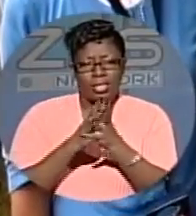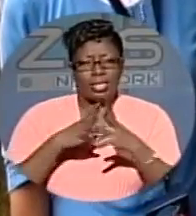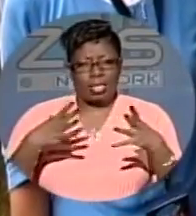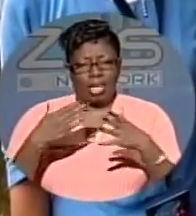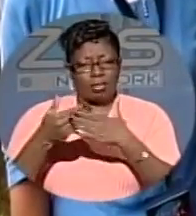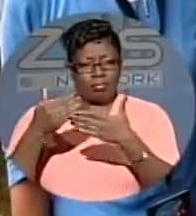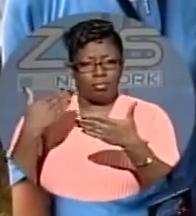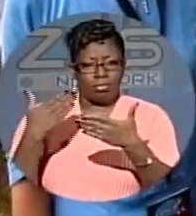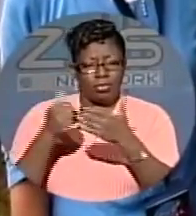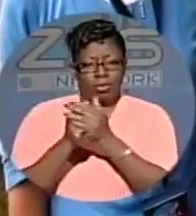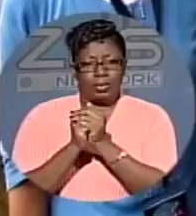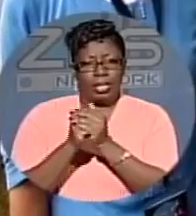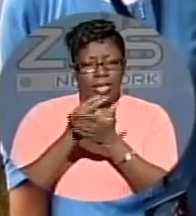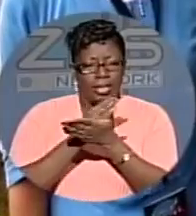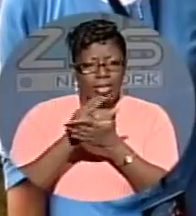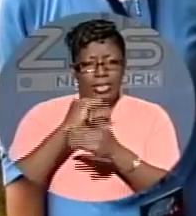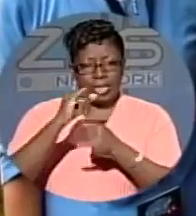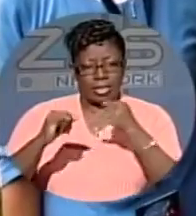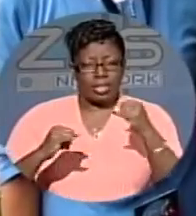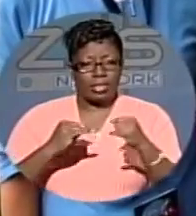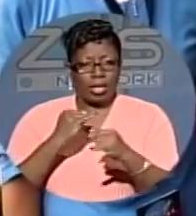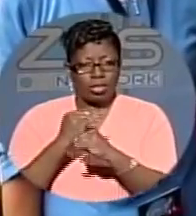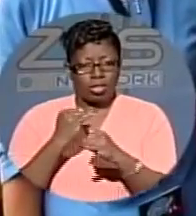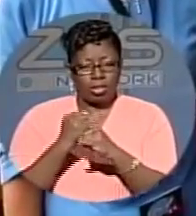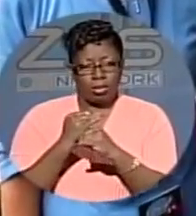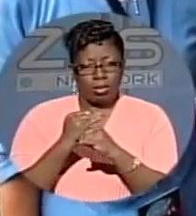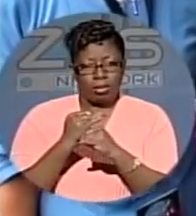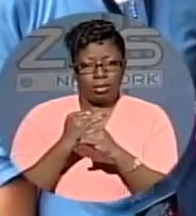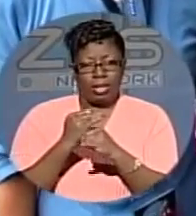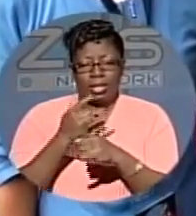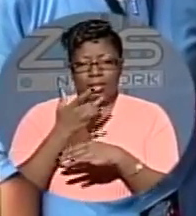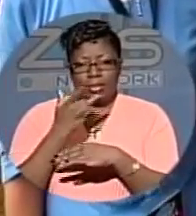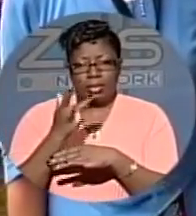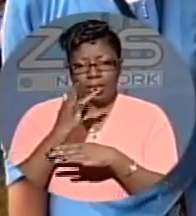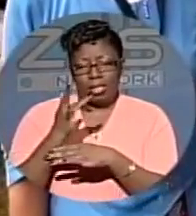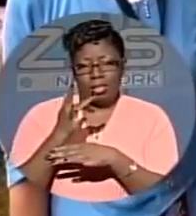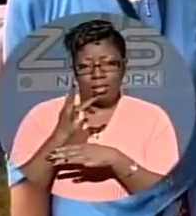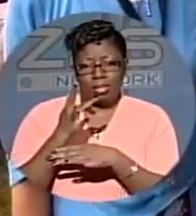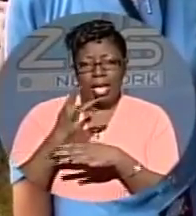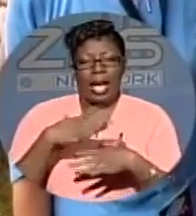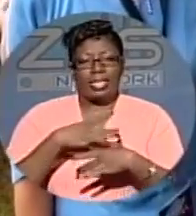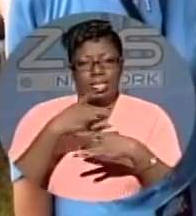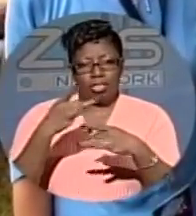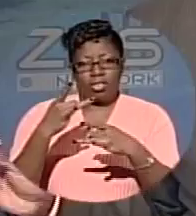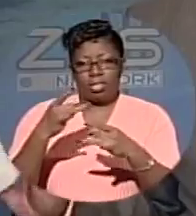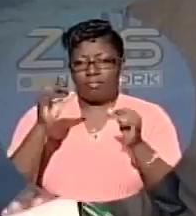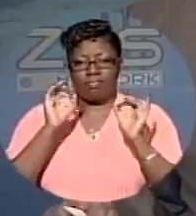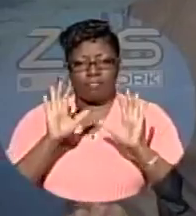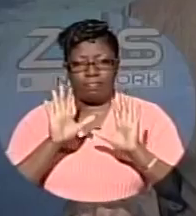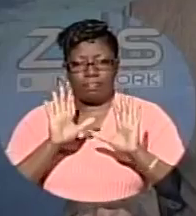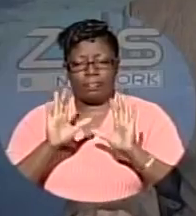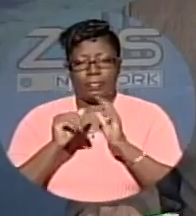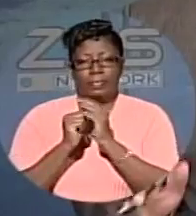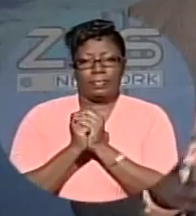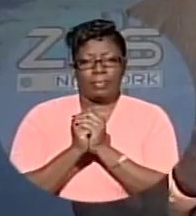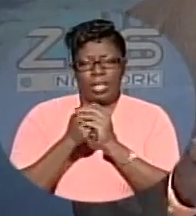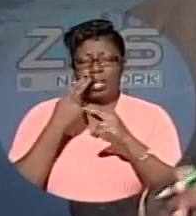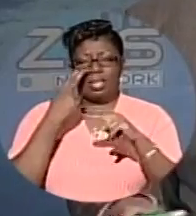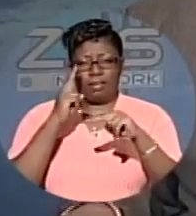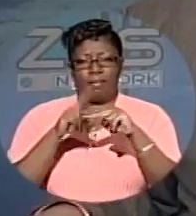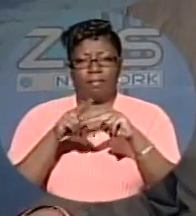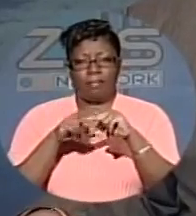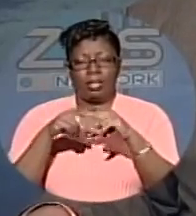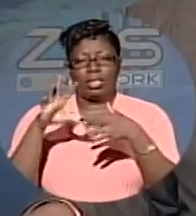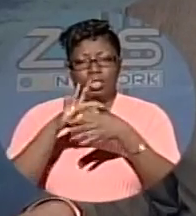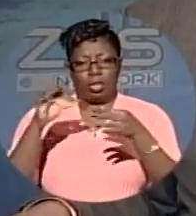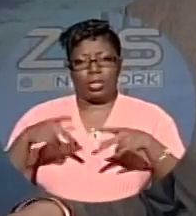And all the international activities is very interesting. It's fantastic. Sounds like a lot of fun. And, of course, this